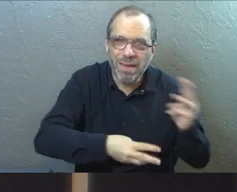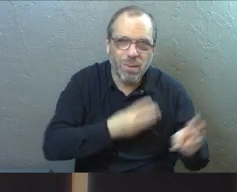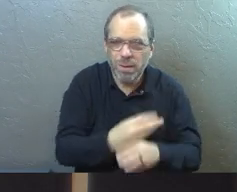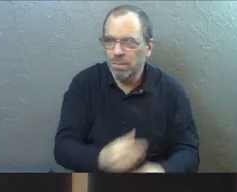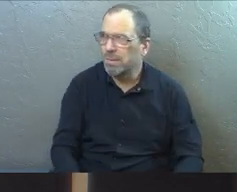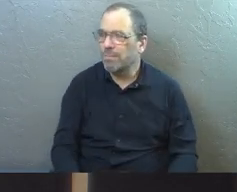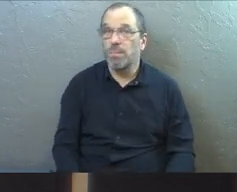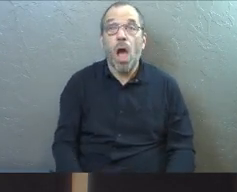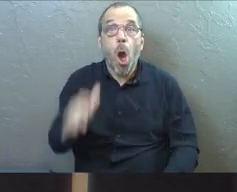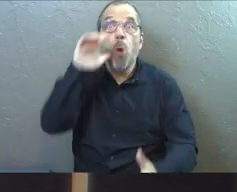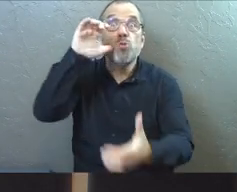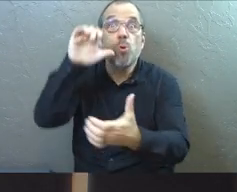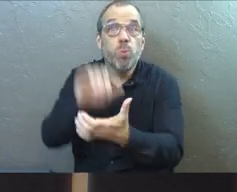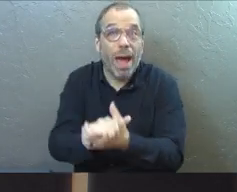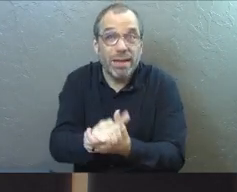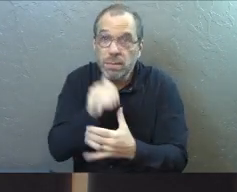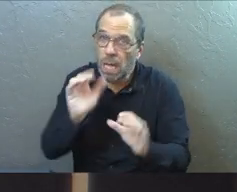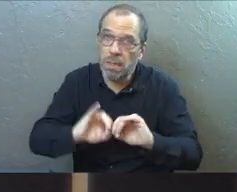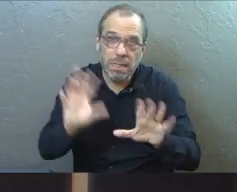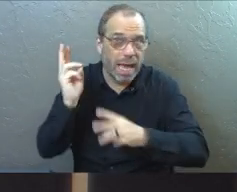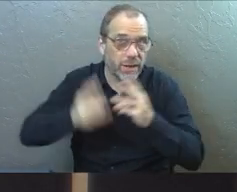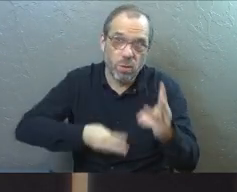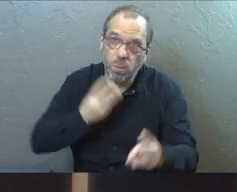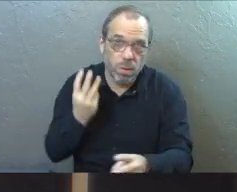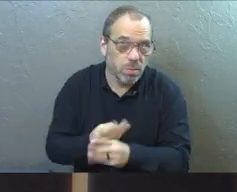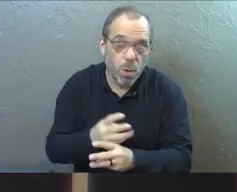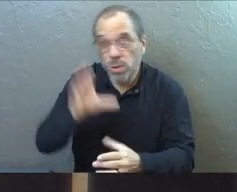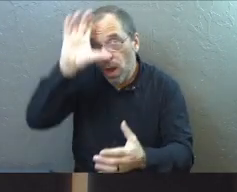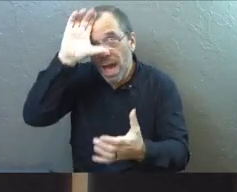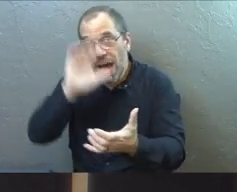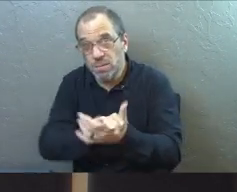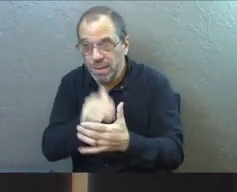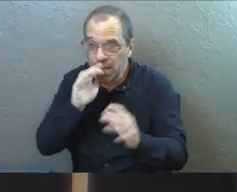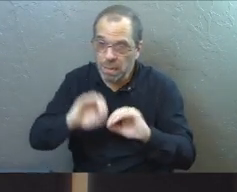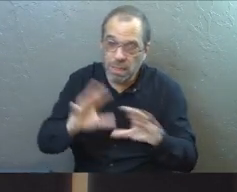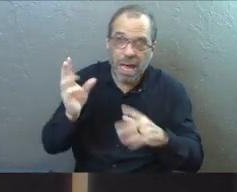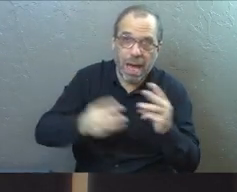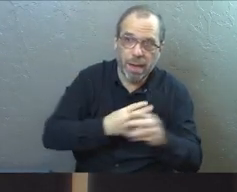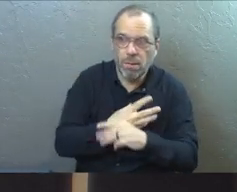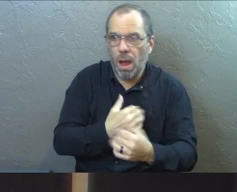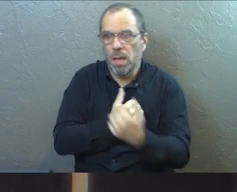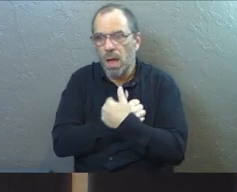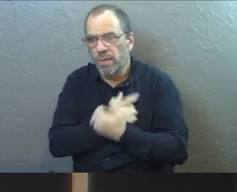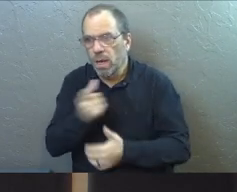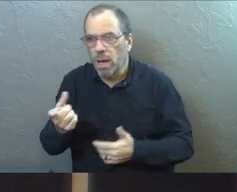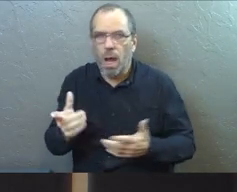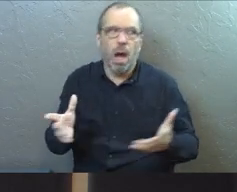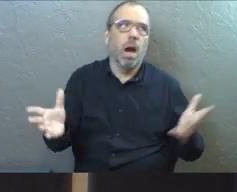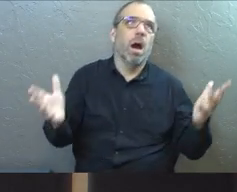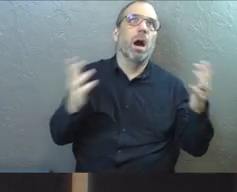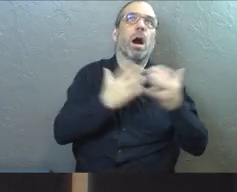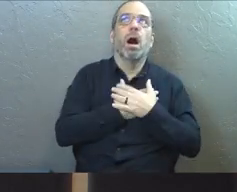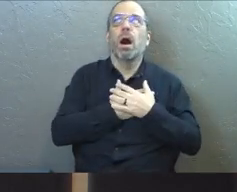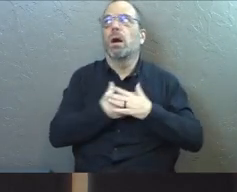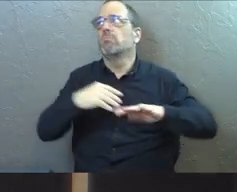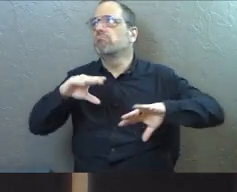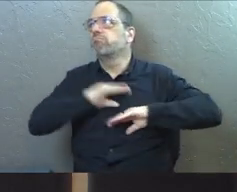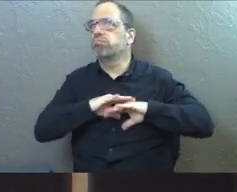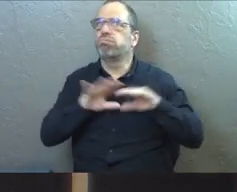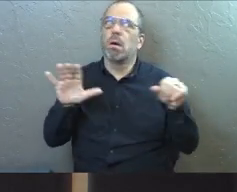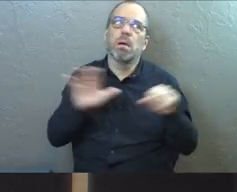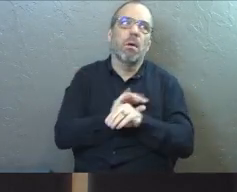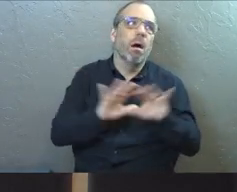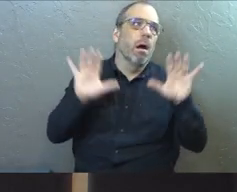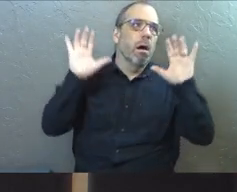Like, your spouse isn't the light of the world. This person in my life that I love, and oh my gosh, they complete me. They do all these